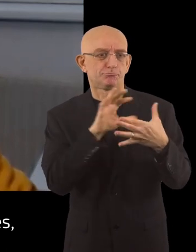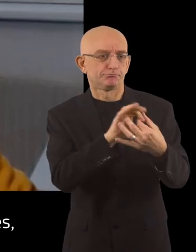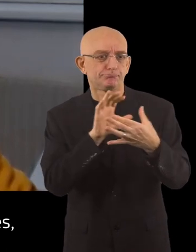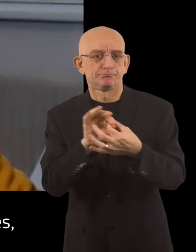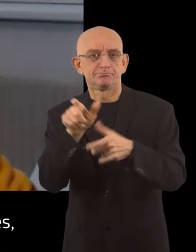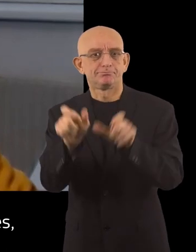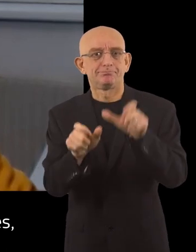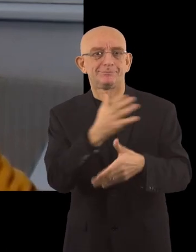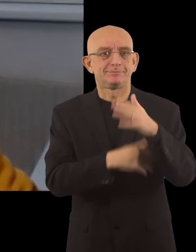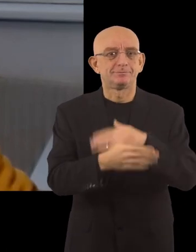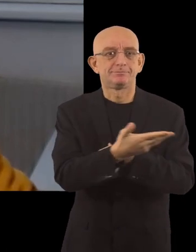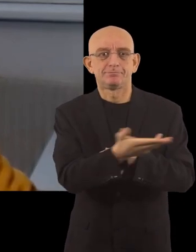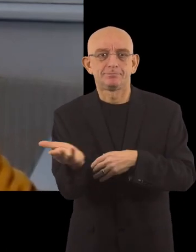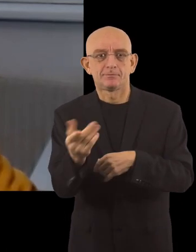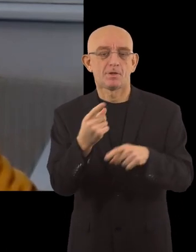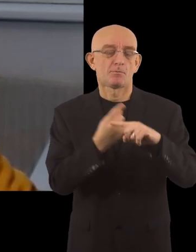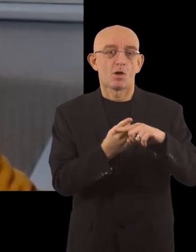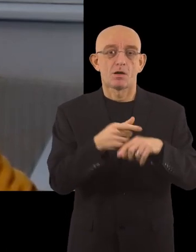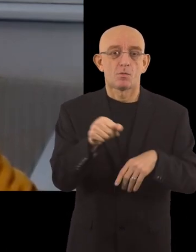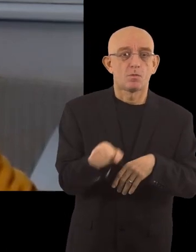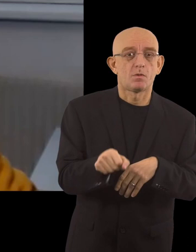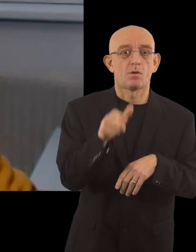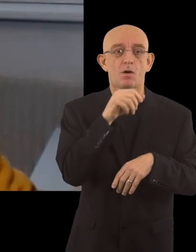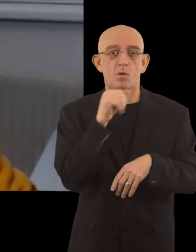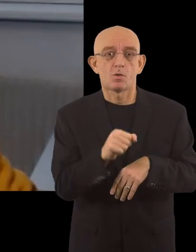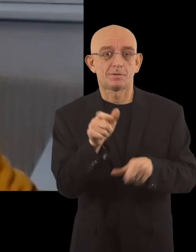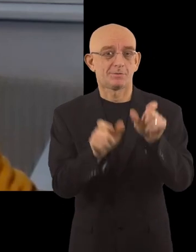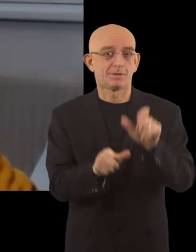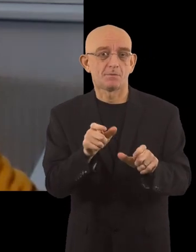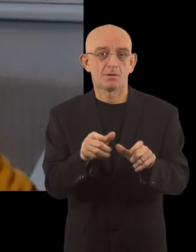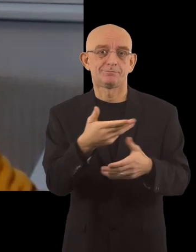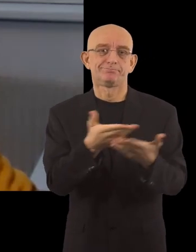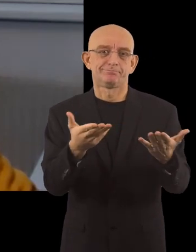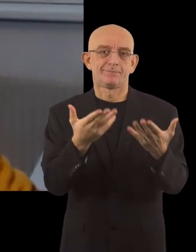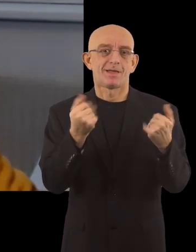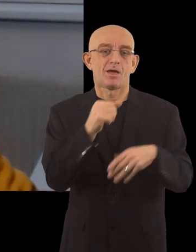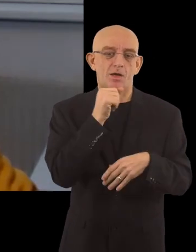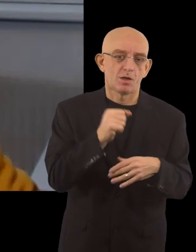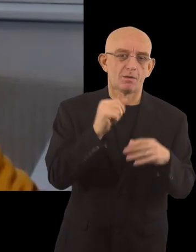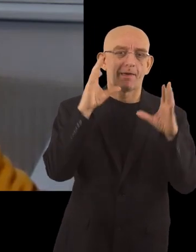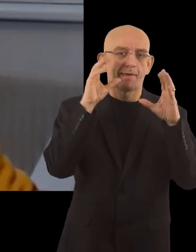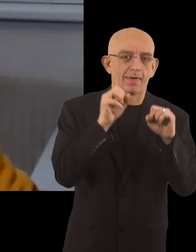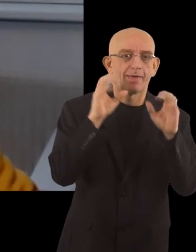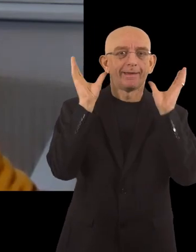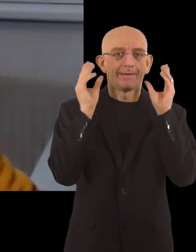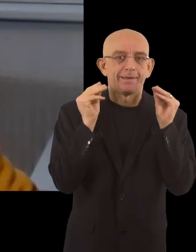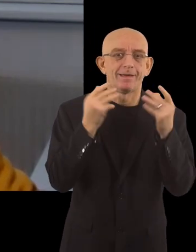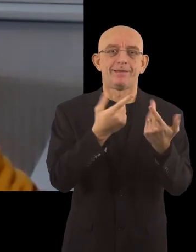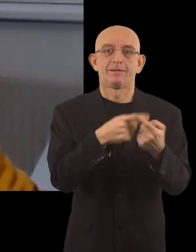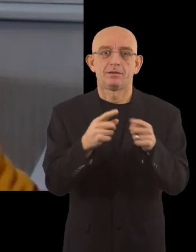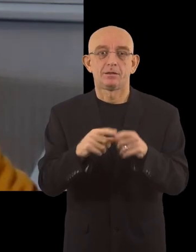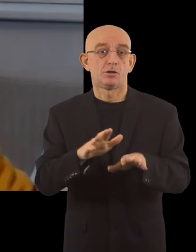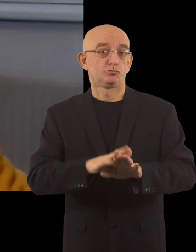people with disabilities, including older people with age related impairments, as well as maybe children